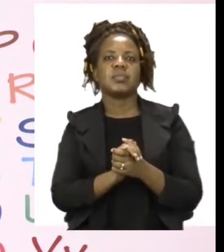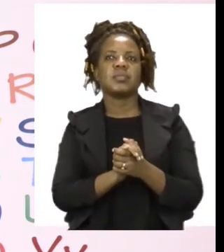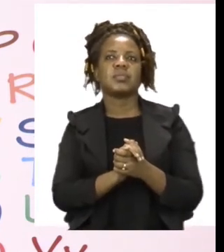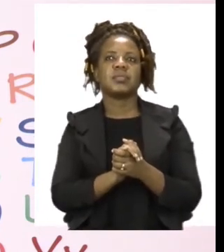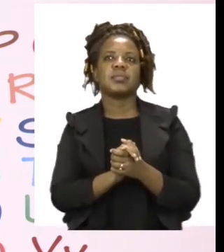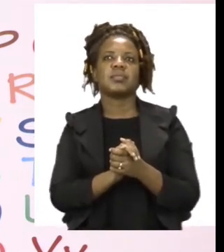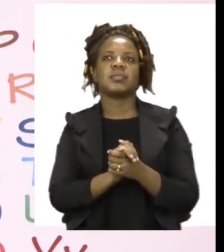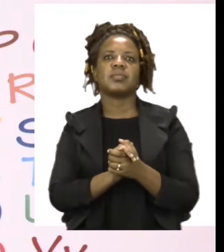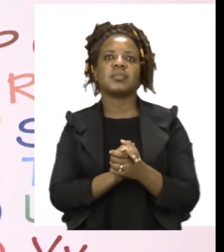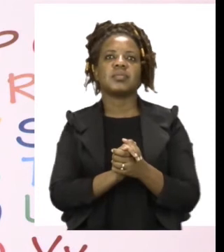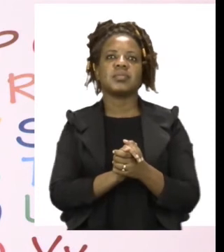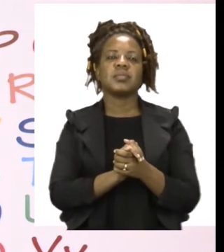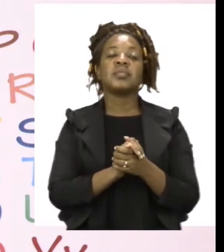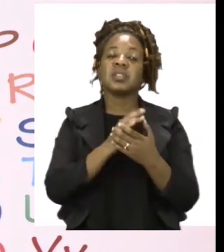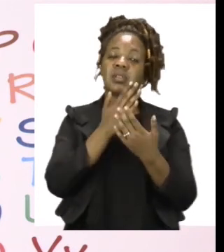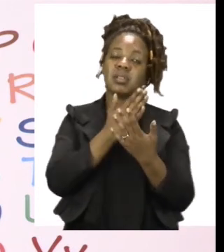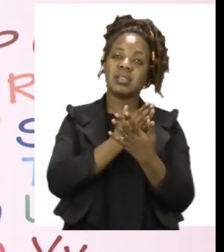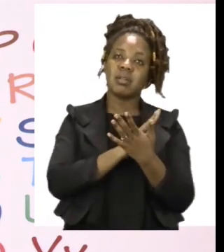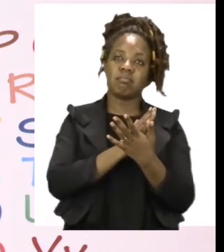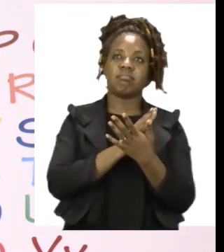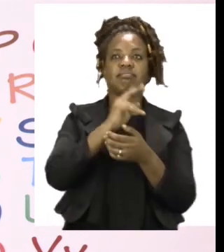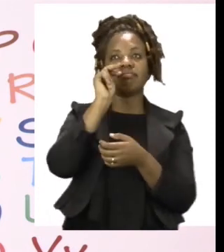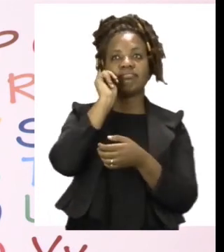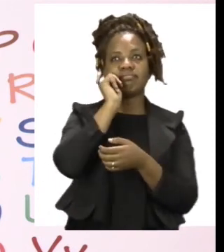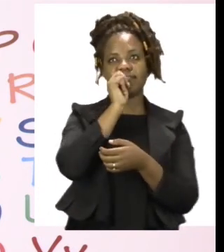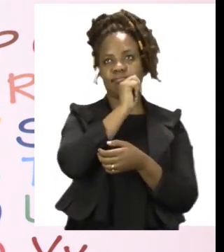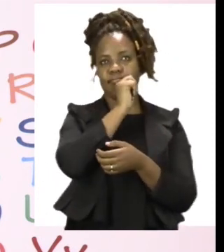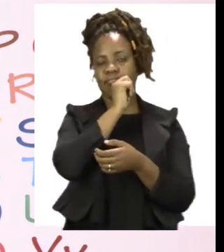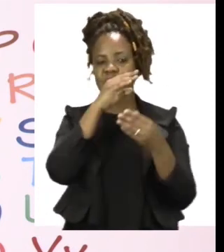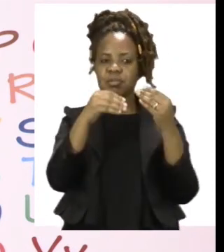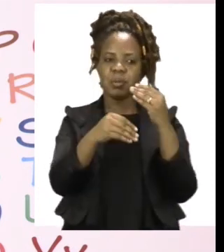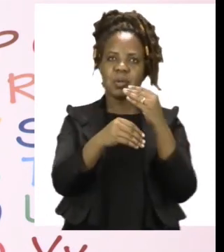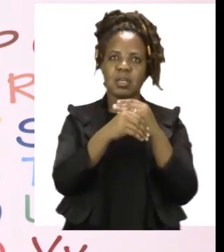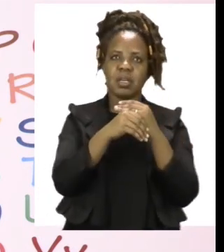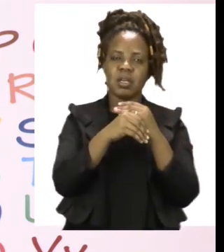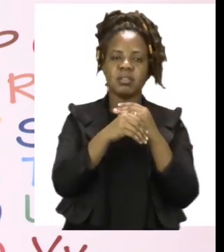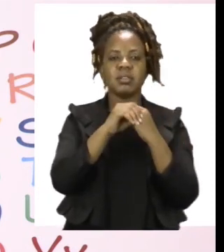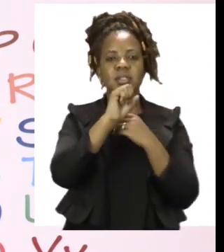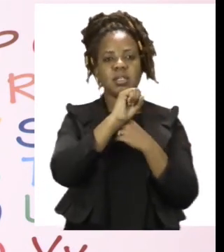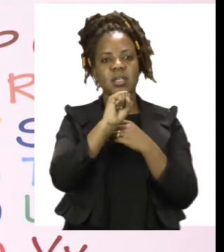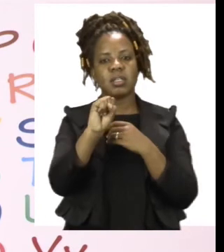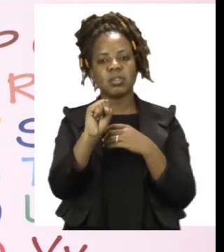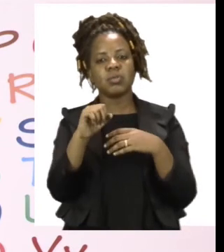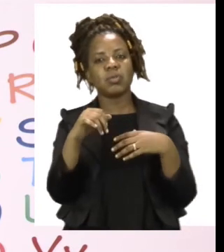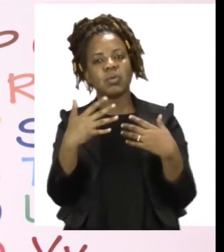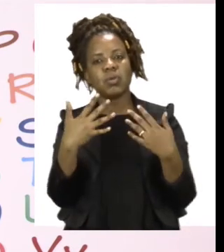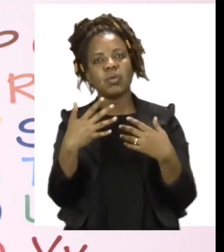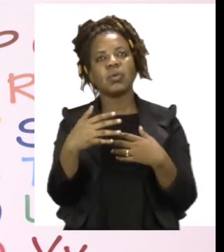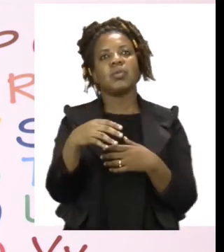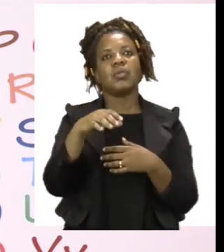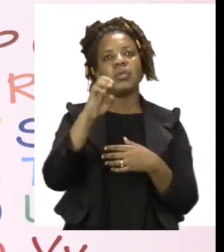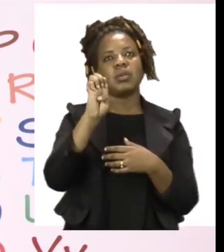where we say we add s or es, the irregular noun has no